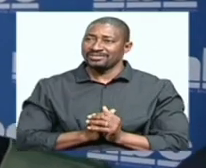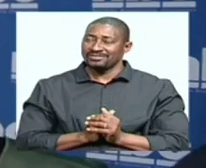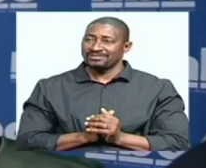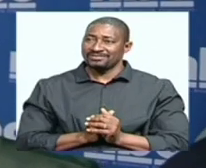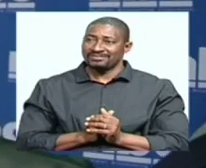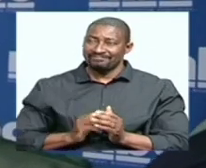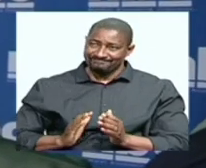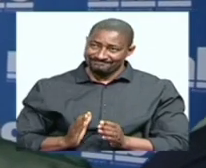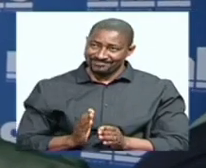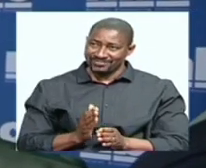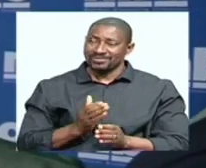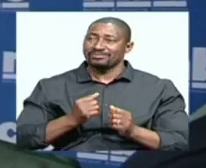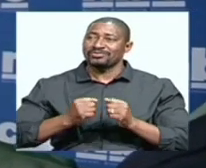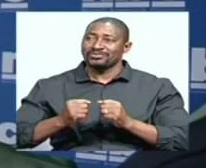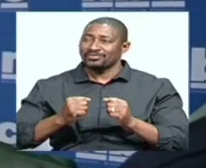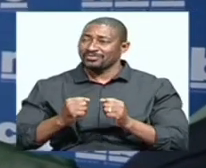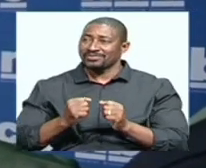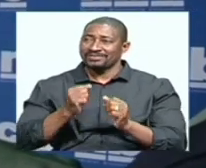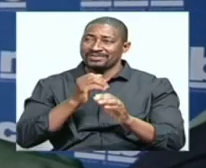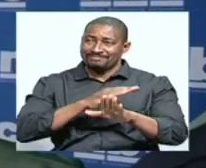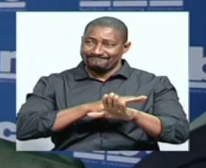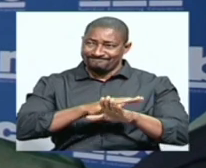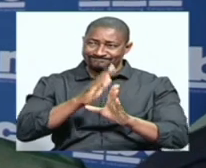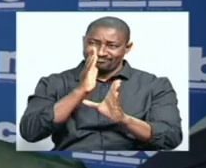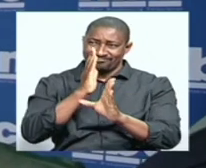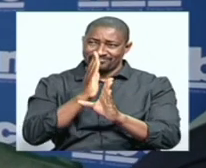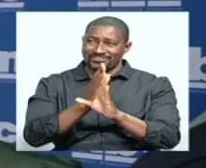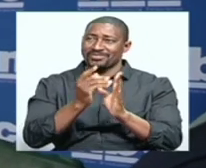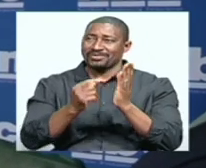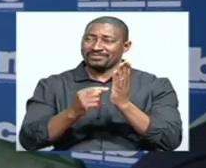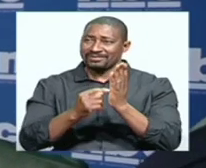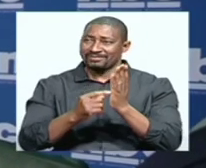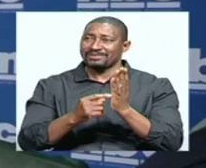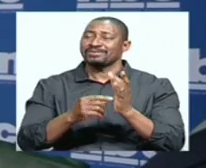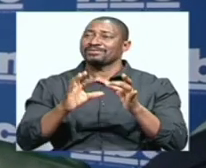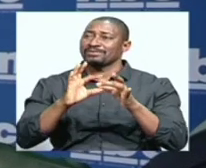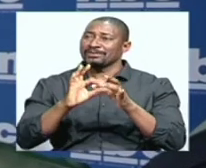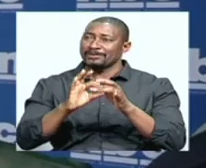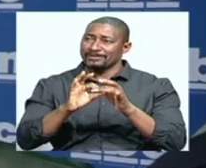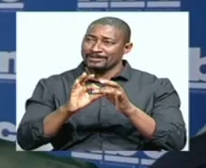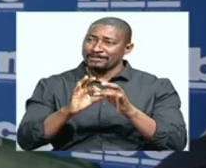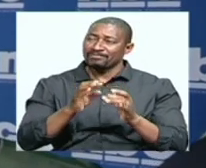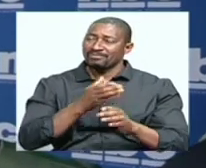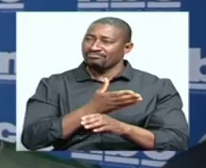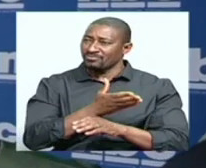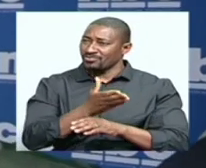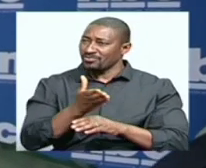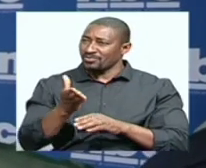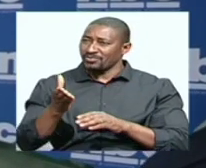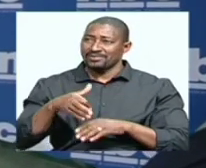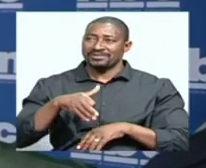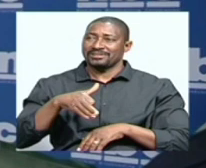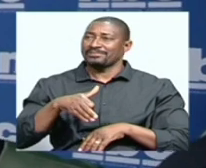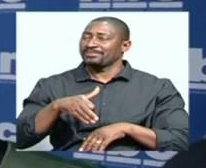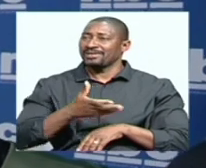direction where technology must actually make it possible for people to connect, irrespective of where they would be. And you would